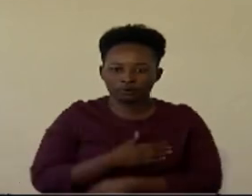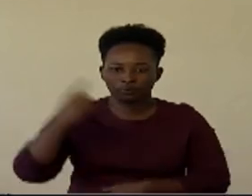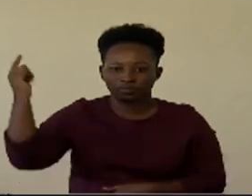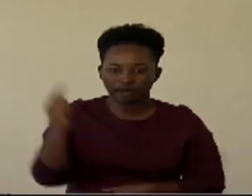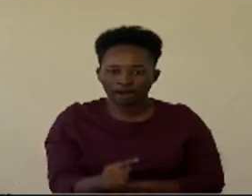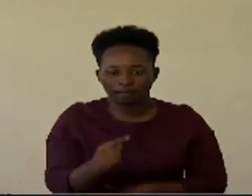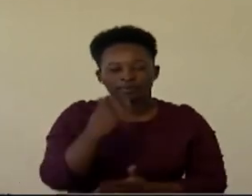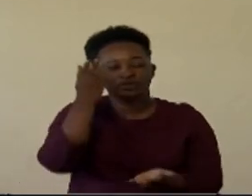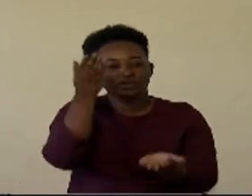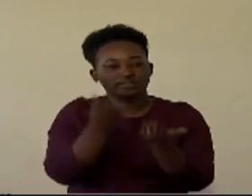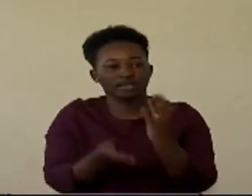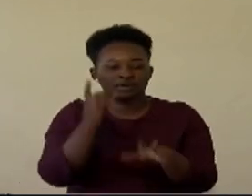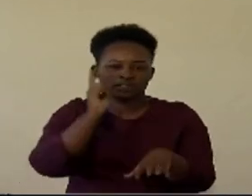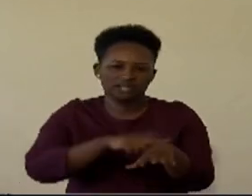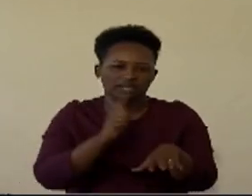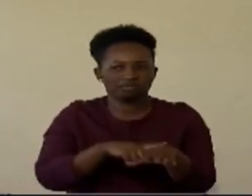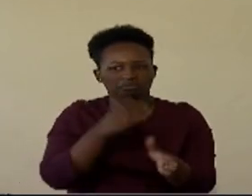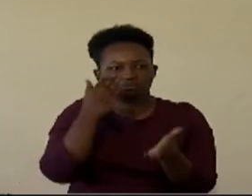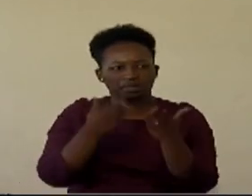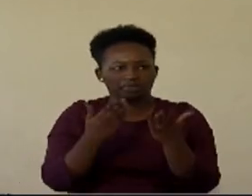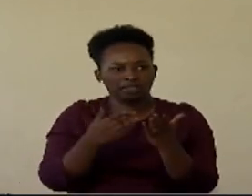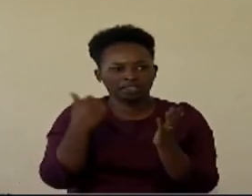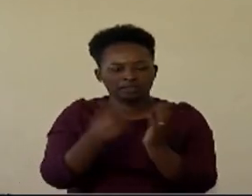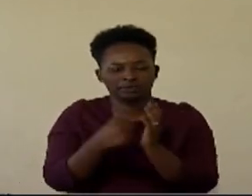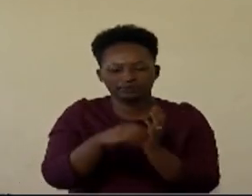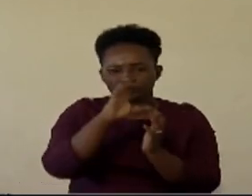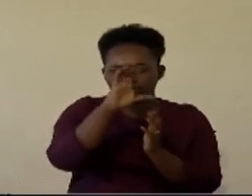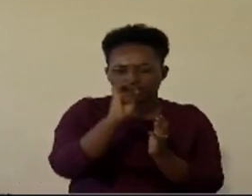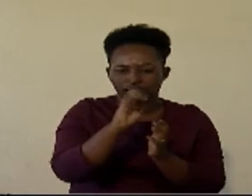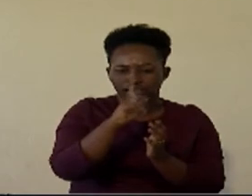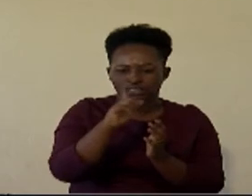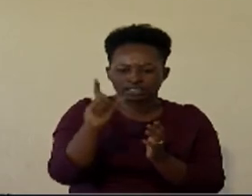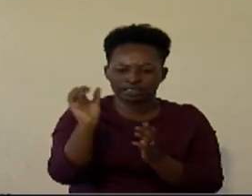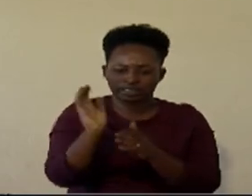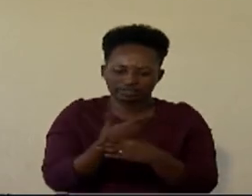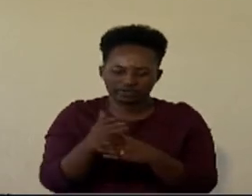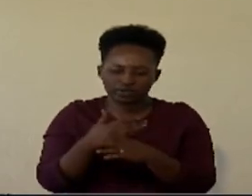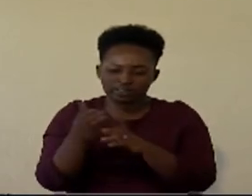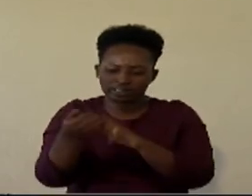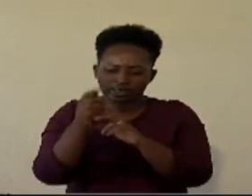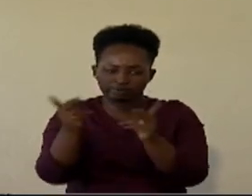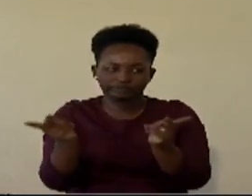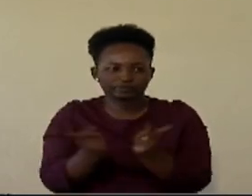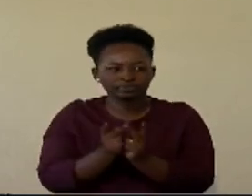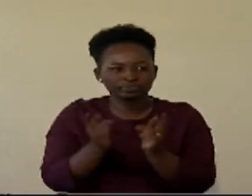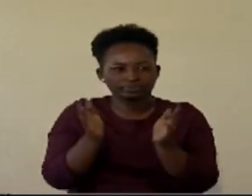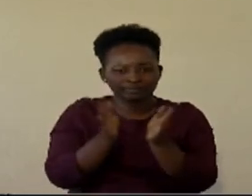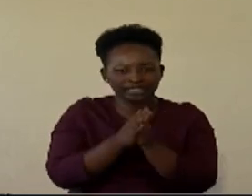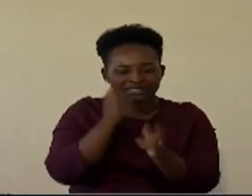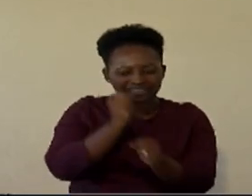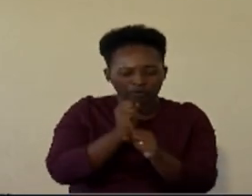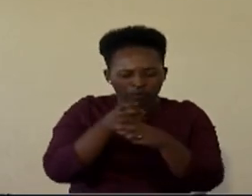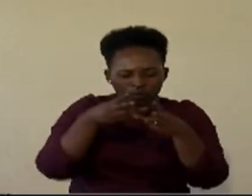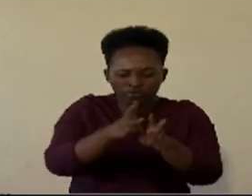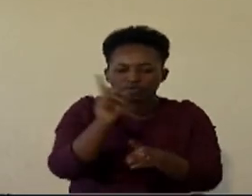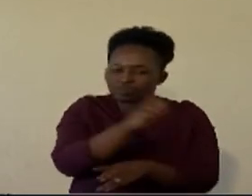there are time bombs when cell vision is taking place and some small mistakes go on, uncorrected, remember?